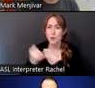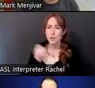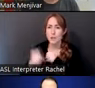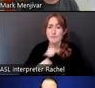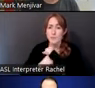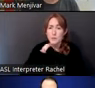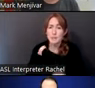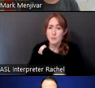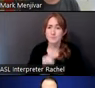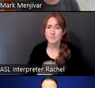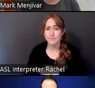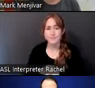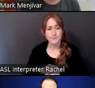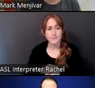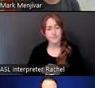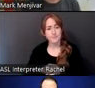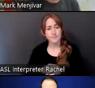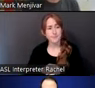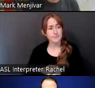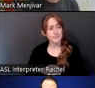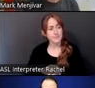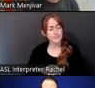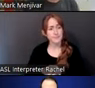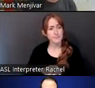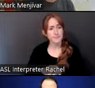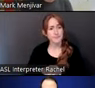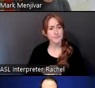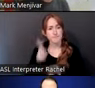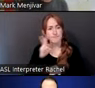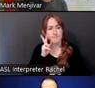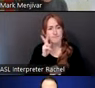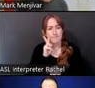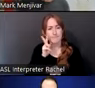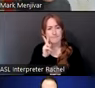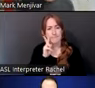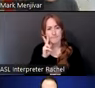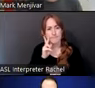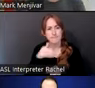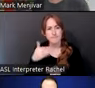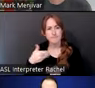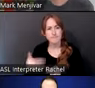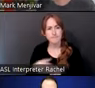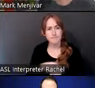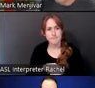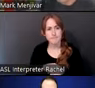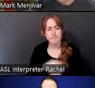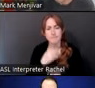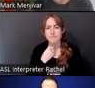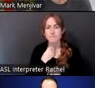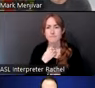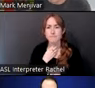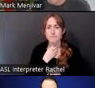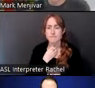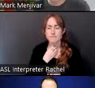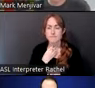At the, let's see here, let me move forward. At the opening of